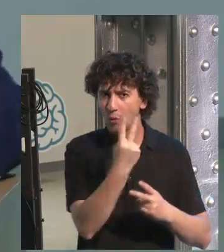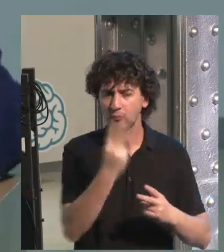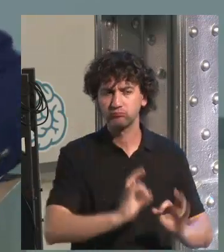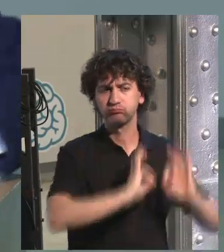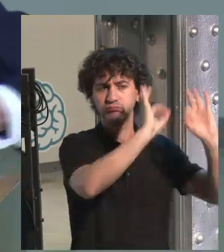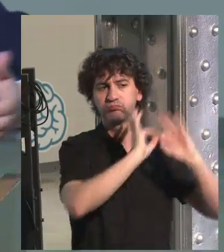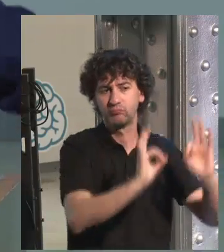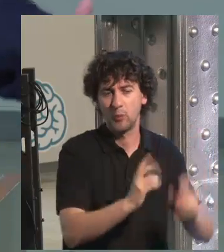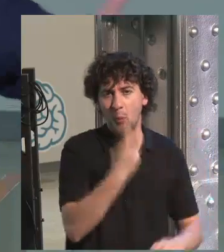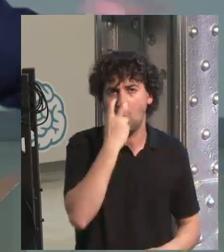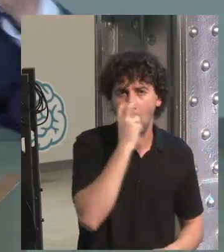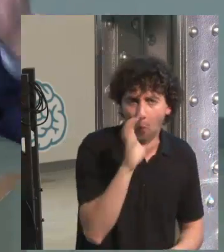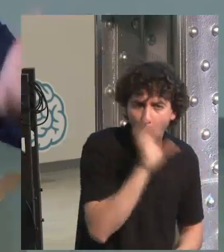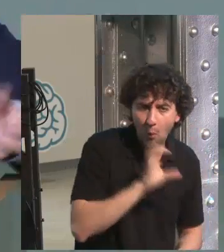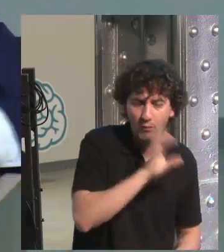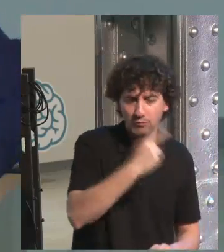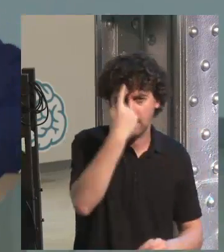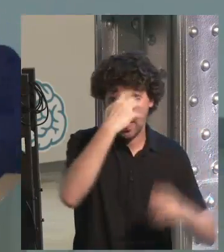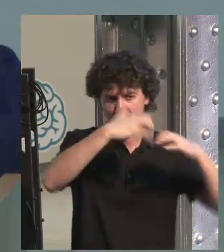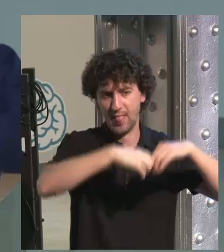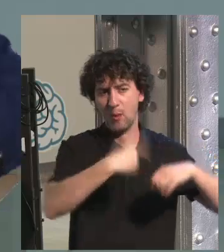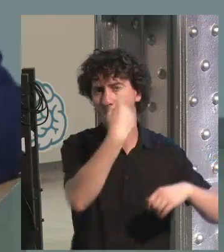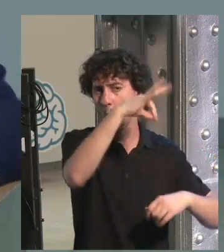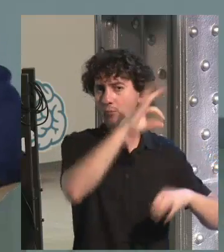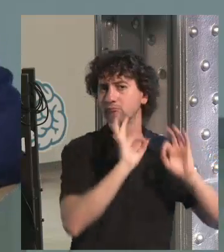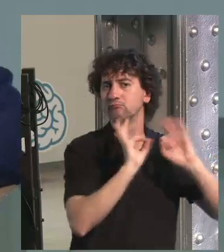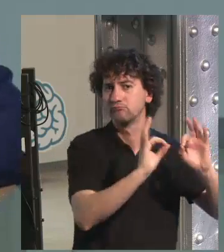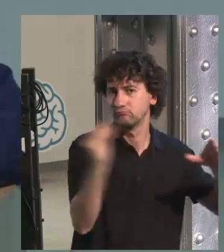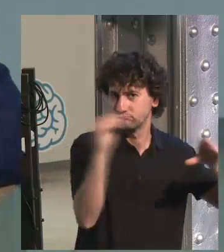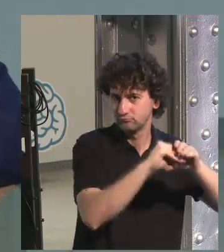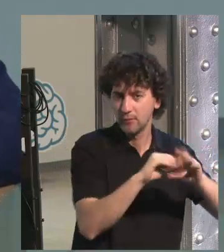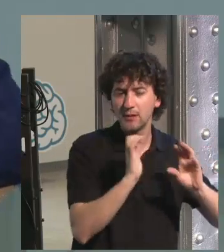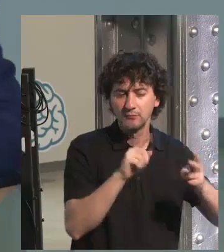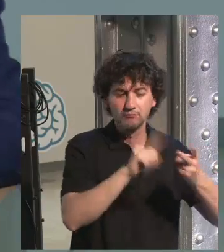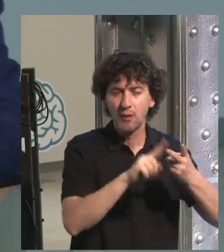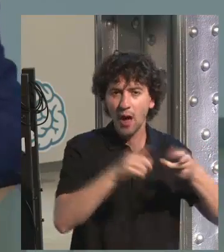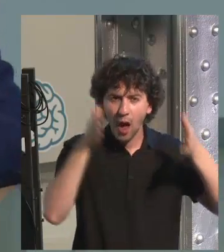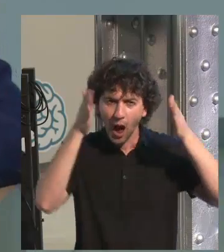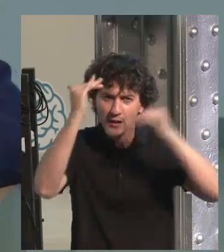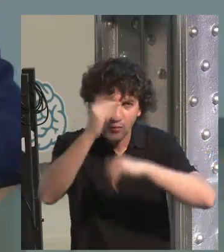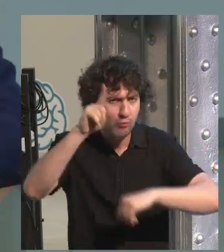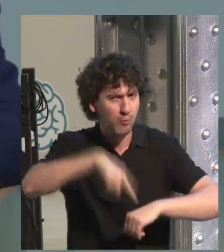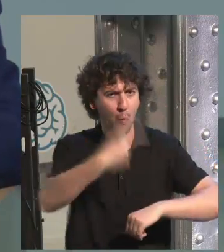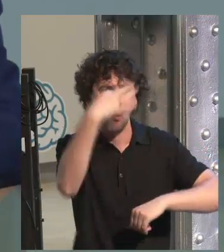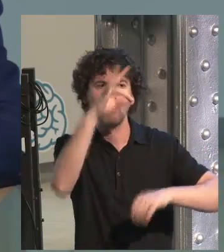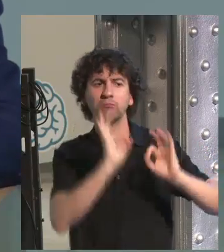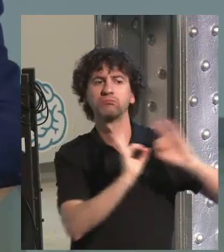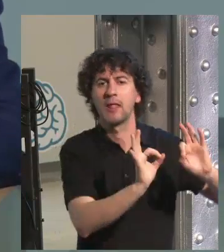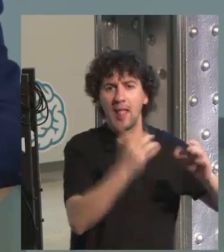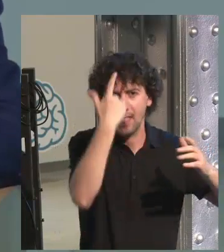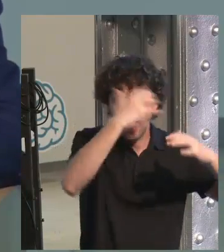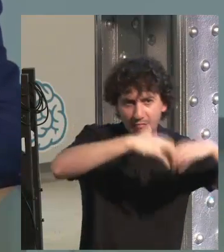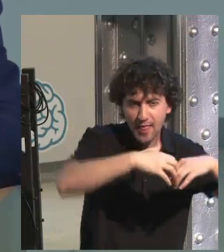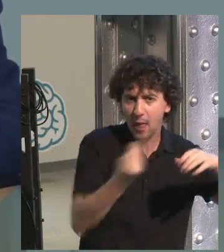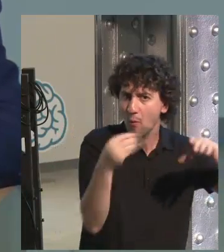curiosity and attention, curiosity has a unique characteristic of our brain.